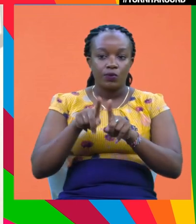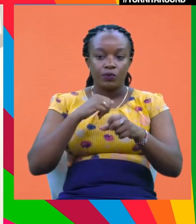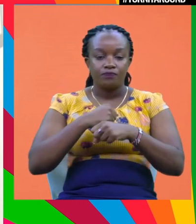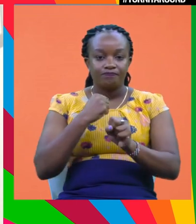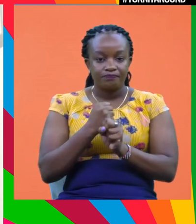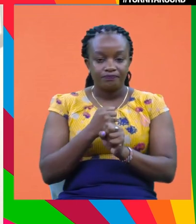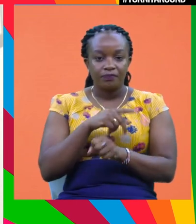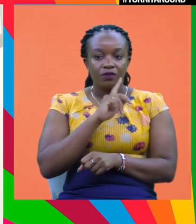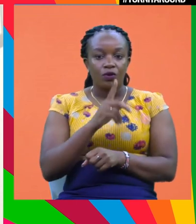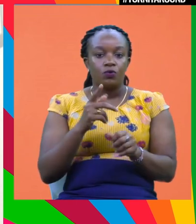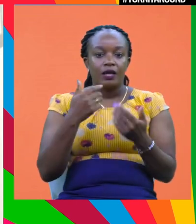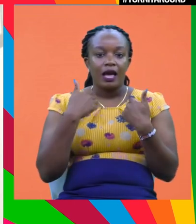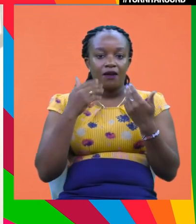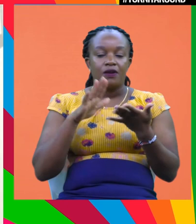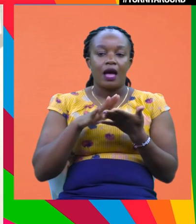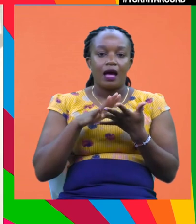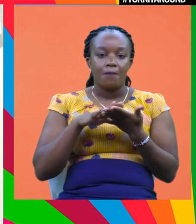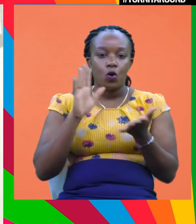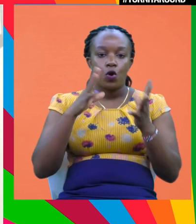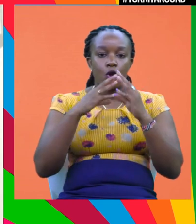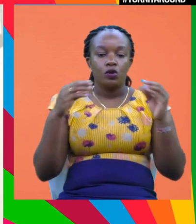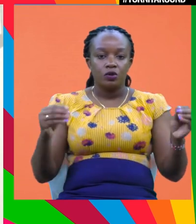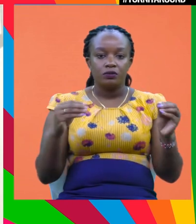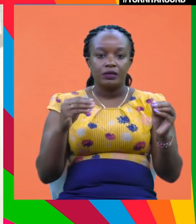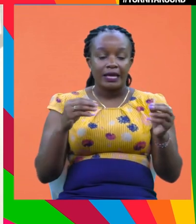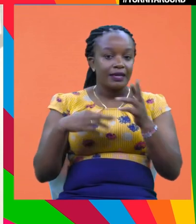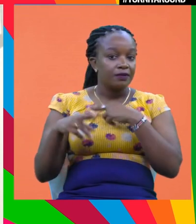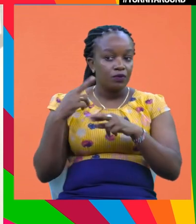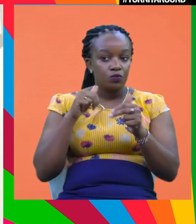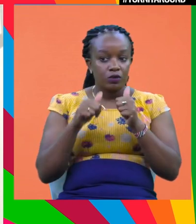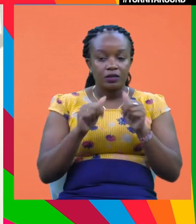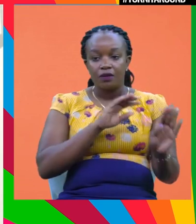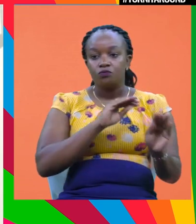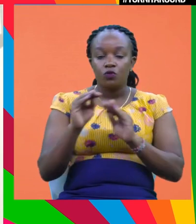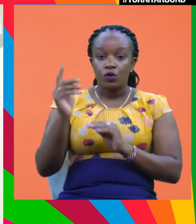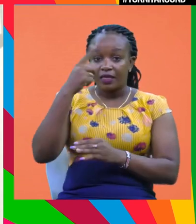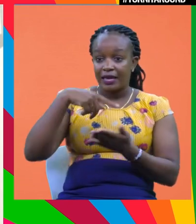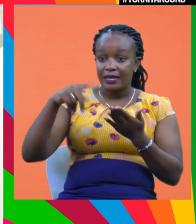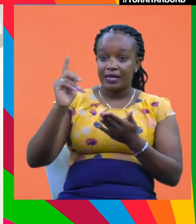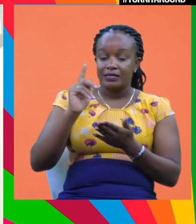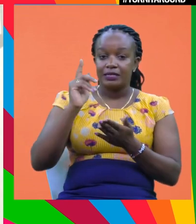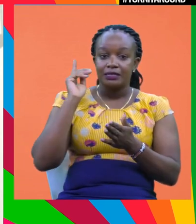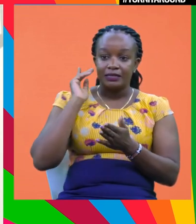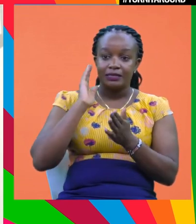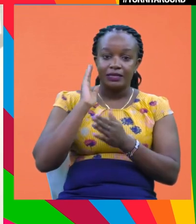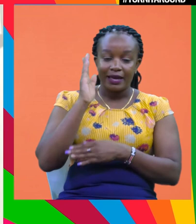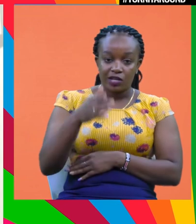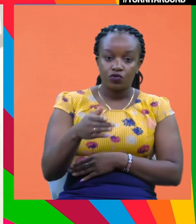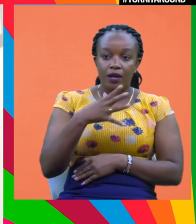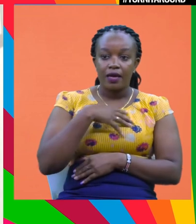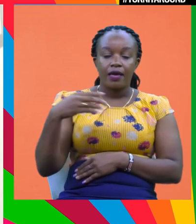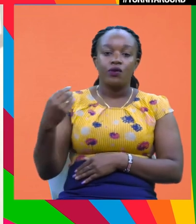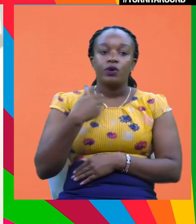sure that the financial sector takes a much longer term view. Um, they've moved in a good direction, like you mentioned, sustainable finances